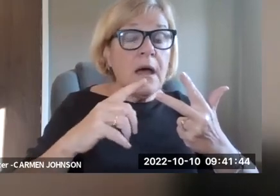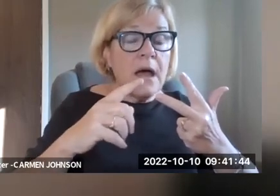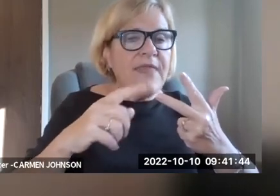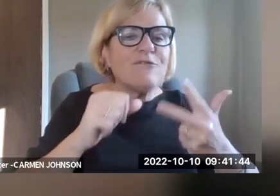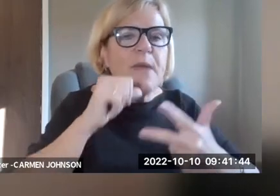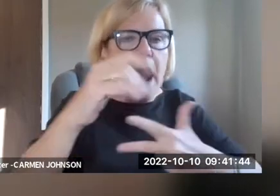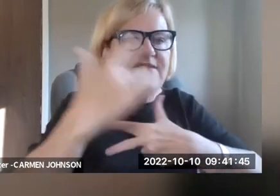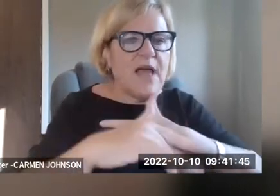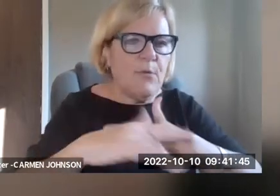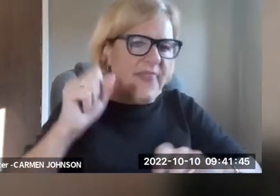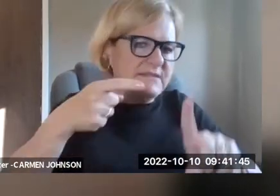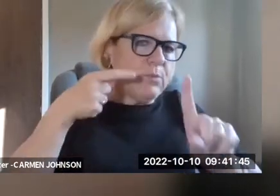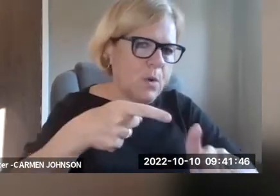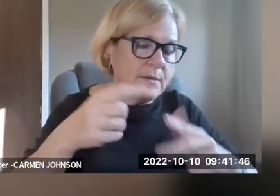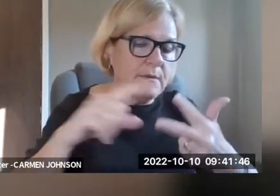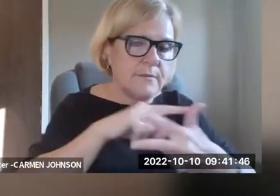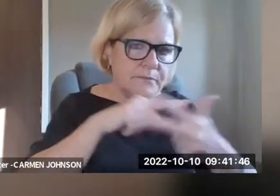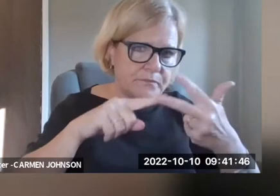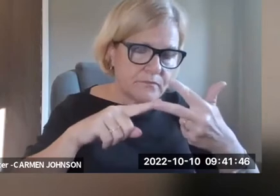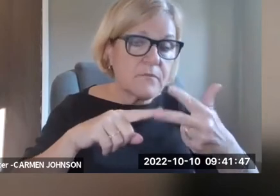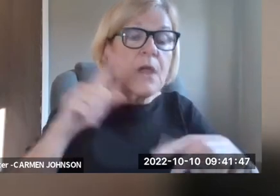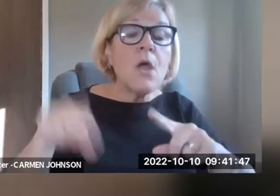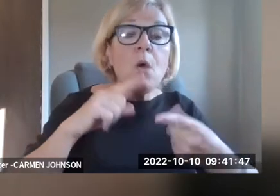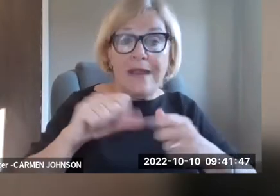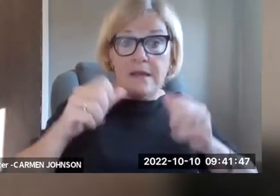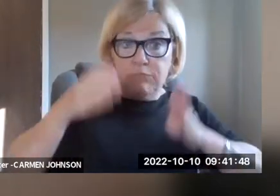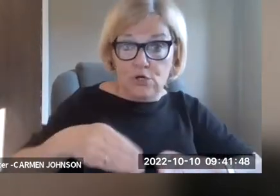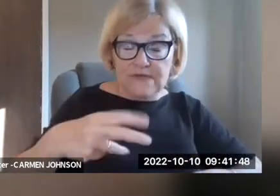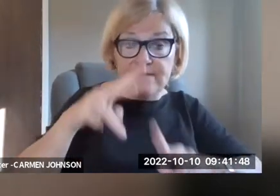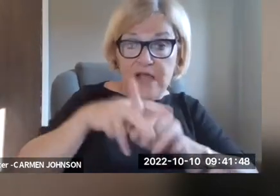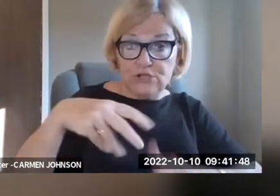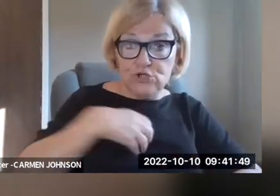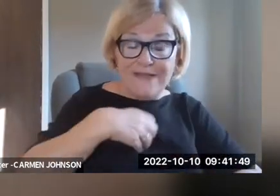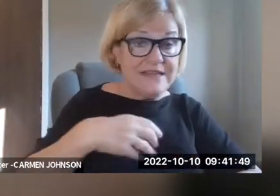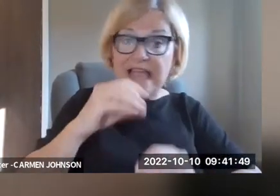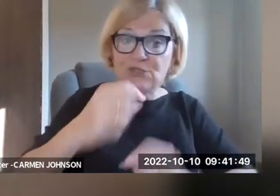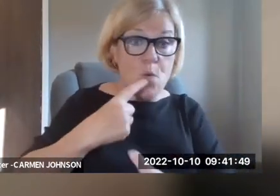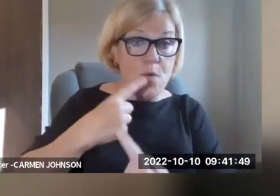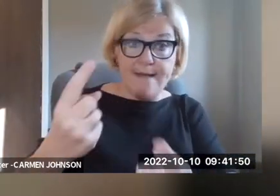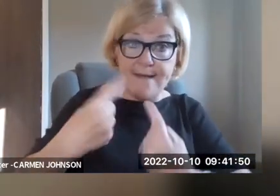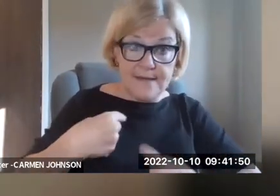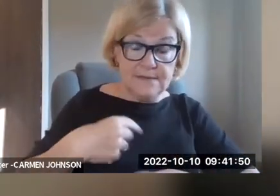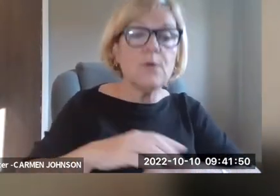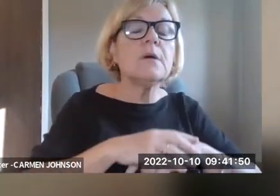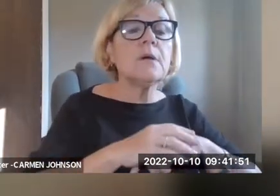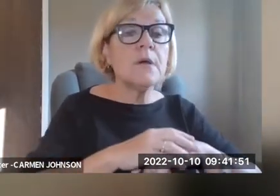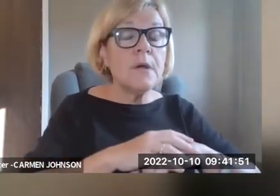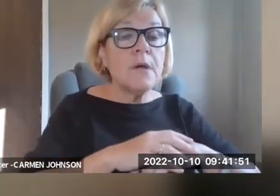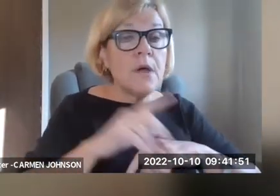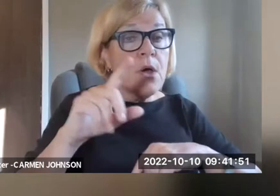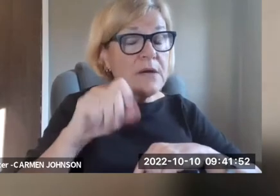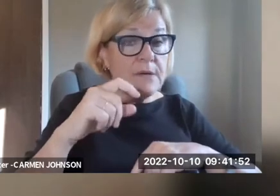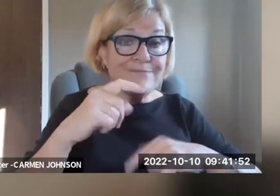crap, I'm actually blanking on the way they phrased the third one, which is embarrassing, but the basic point is that they have to be unavailable. So, um,